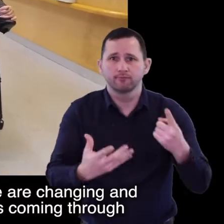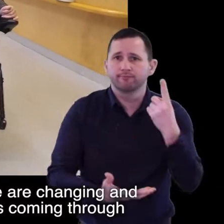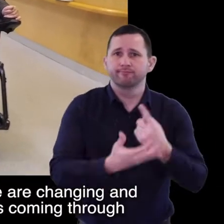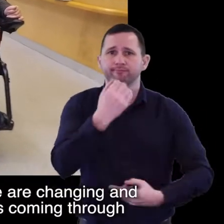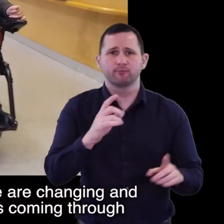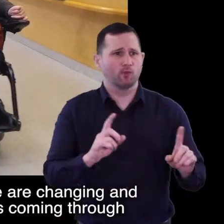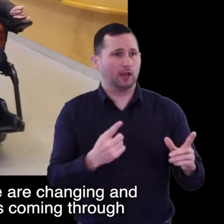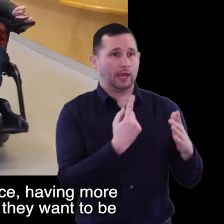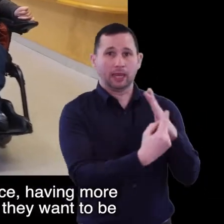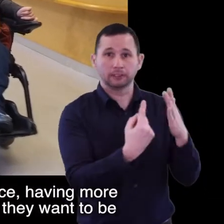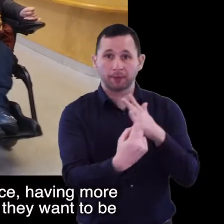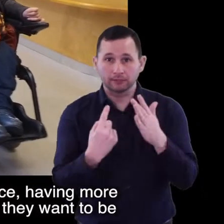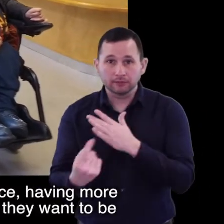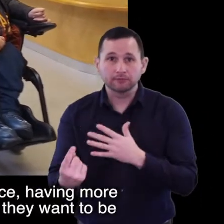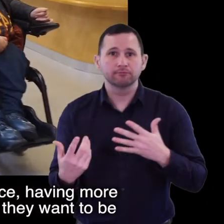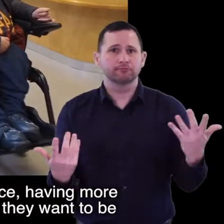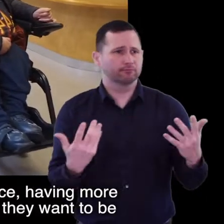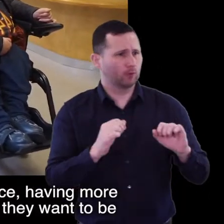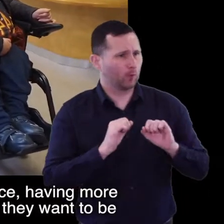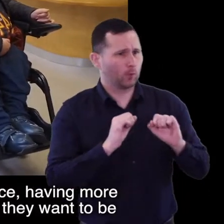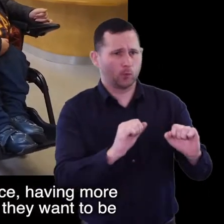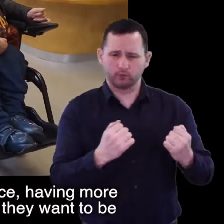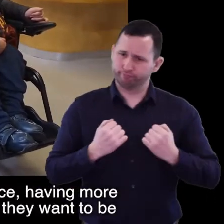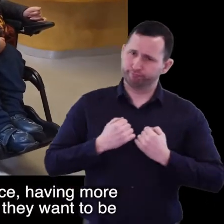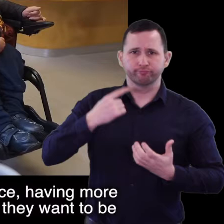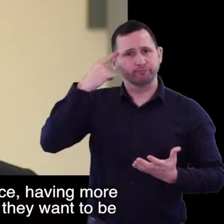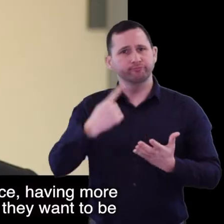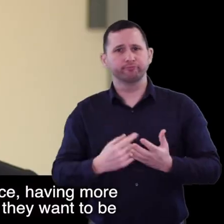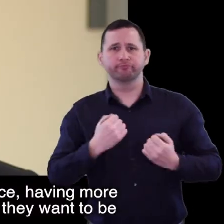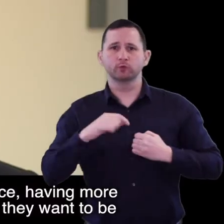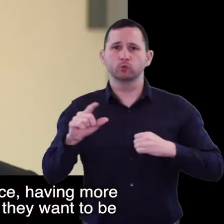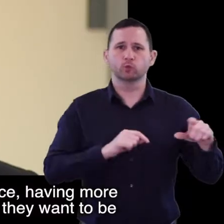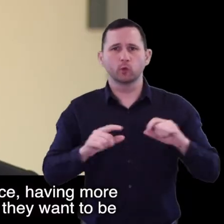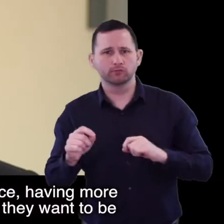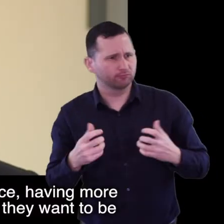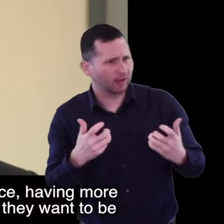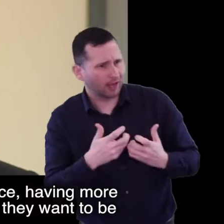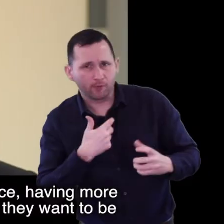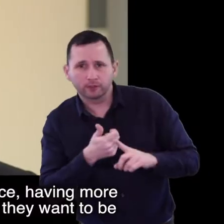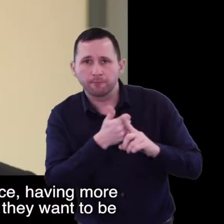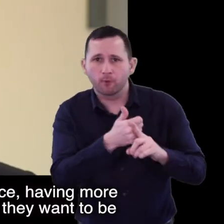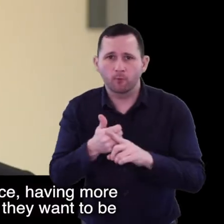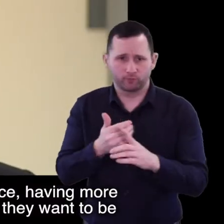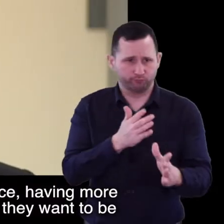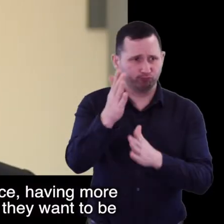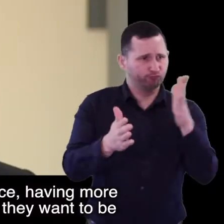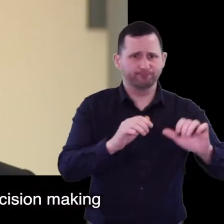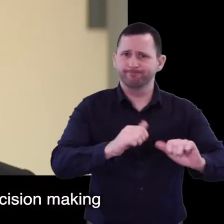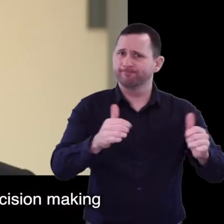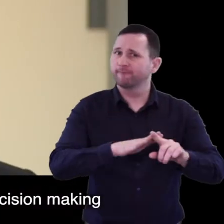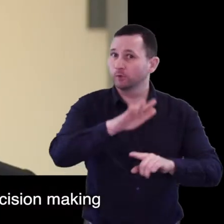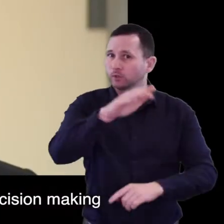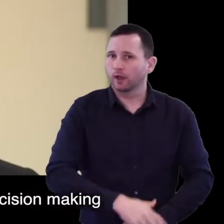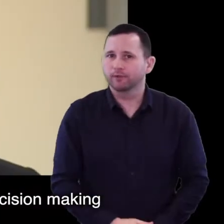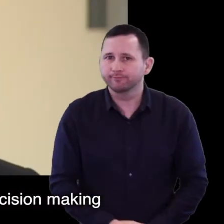more and more case examples coming through where people are gaining more and more independence, having more ownership of decisions about their support and where they want to